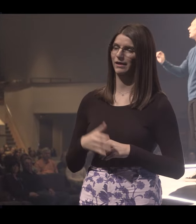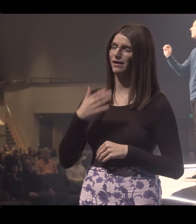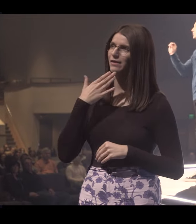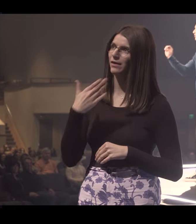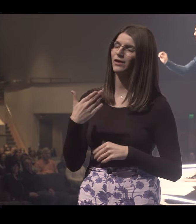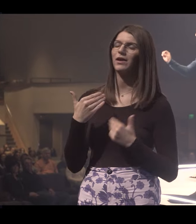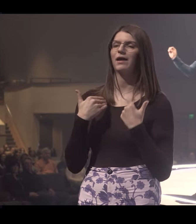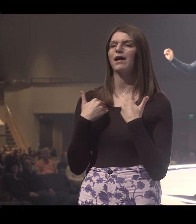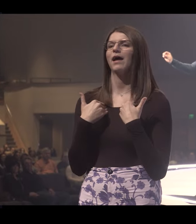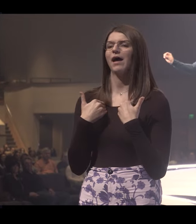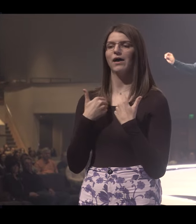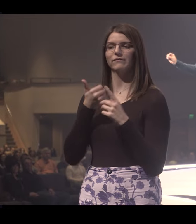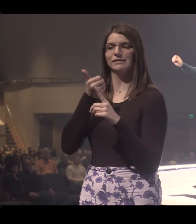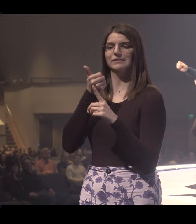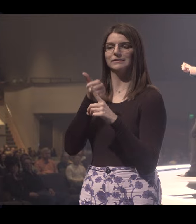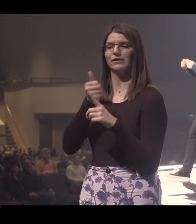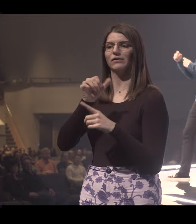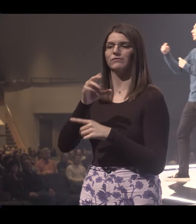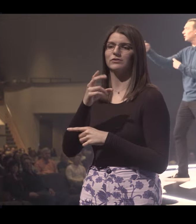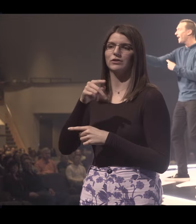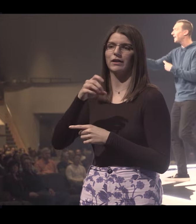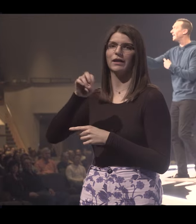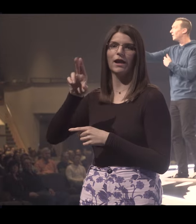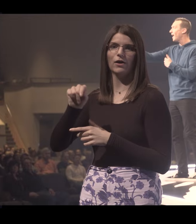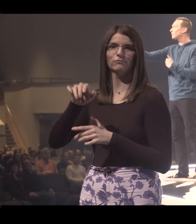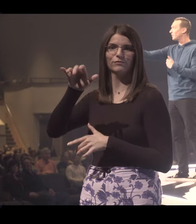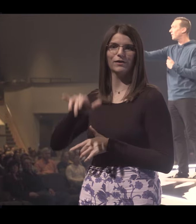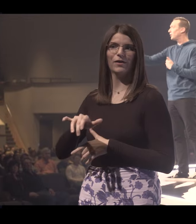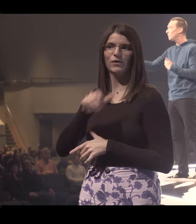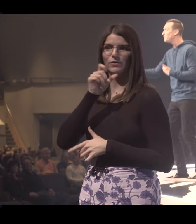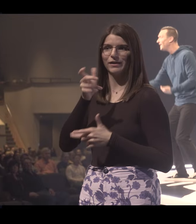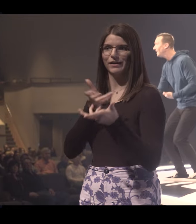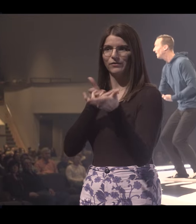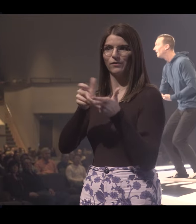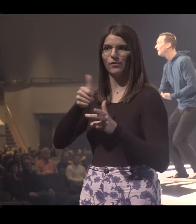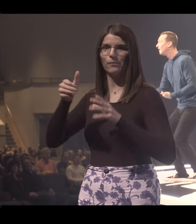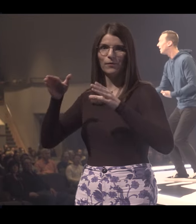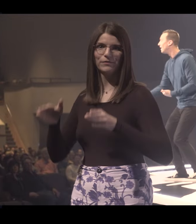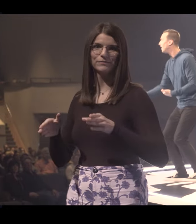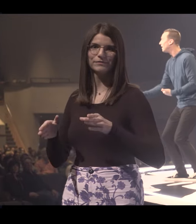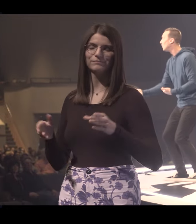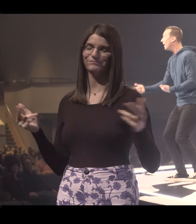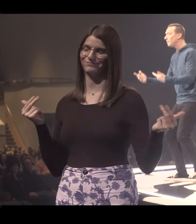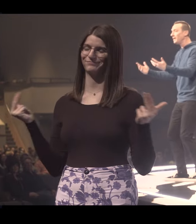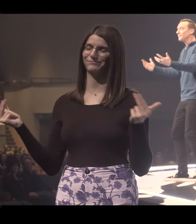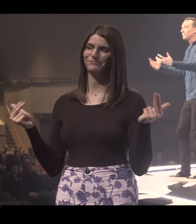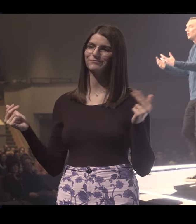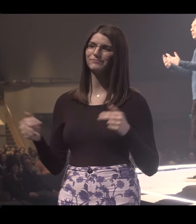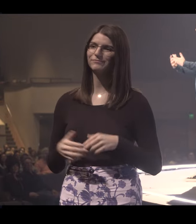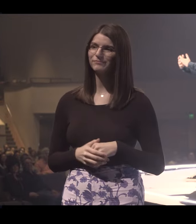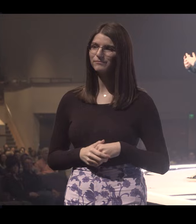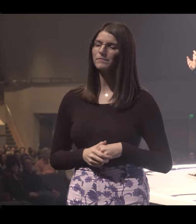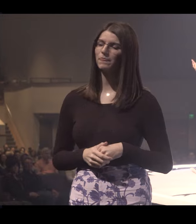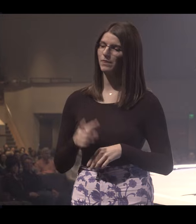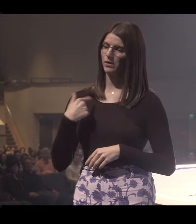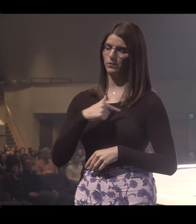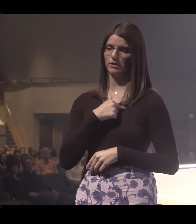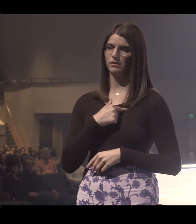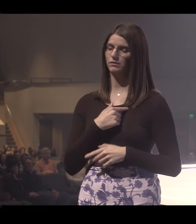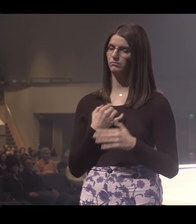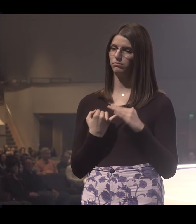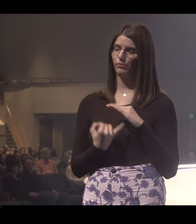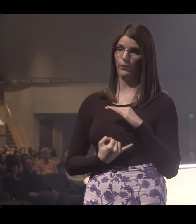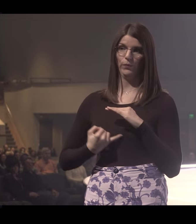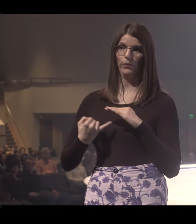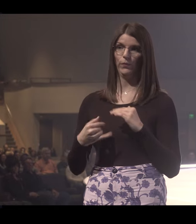Thank goodness we have self-checkout now so we don't have to look at and interact with another human being. Right? I mean, we are